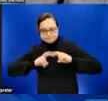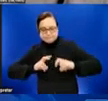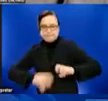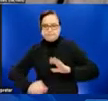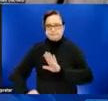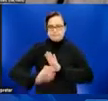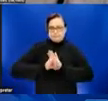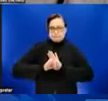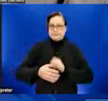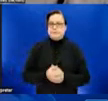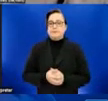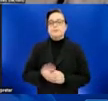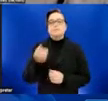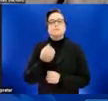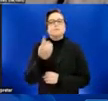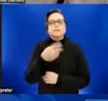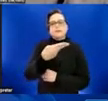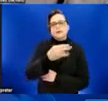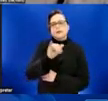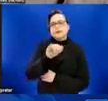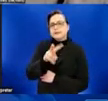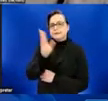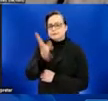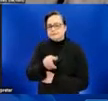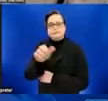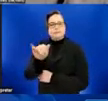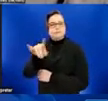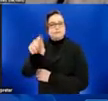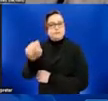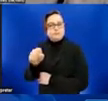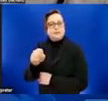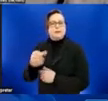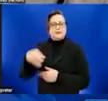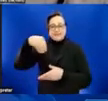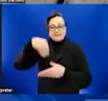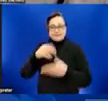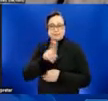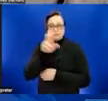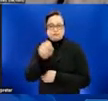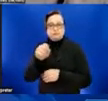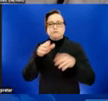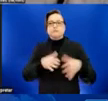-AIDS epidemic in the United States, the role of syndemics, and the production of health disparities.